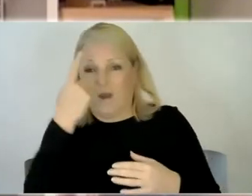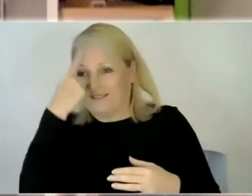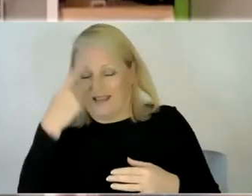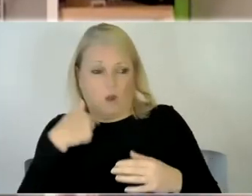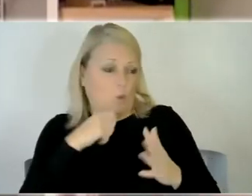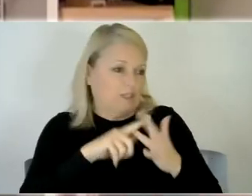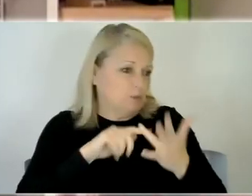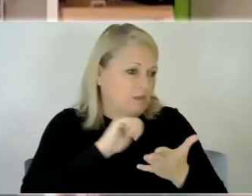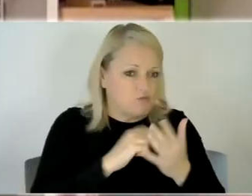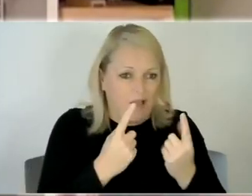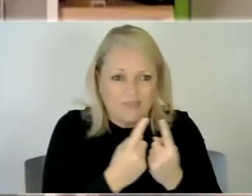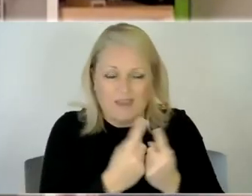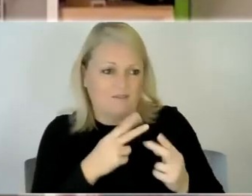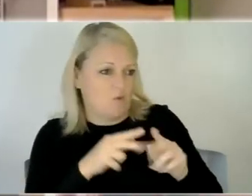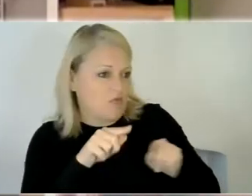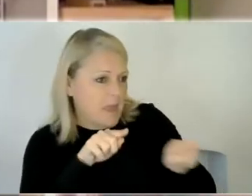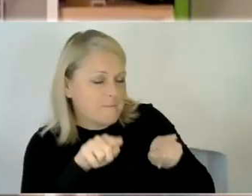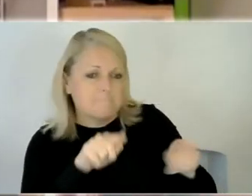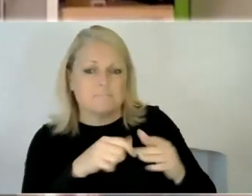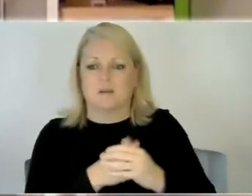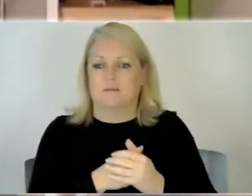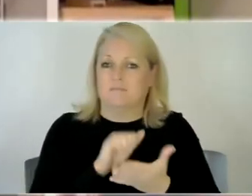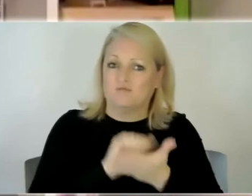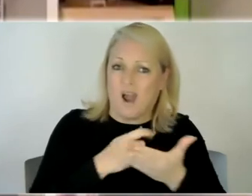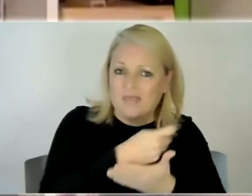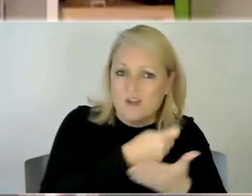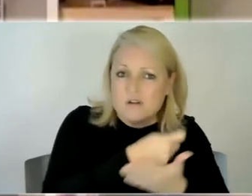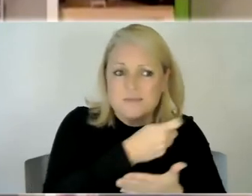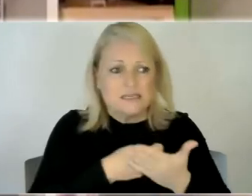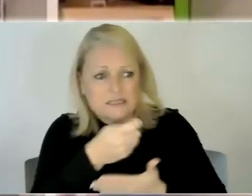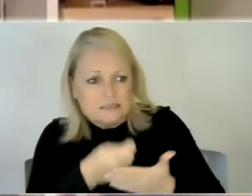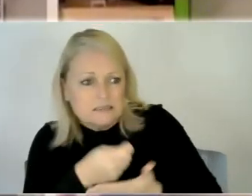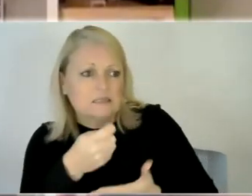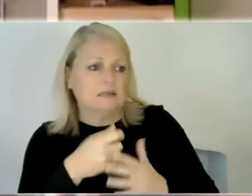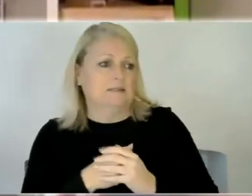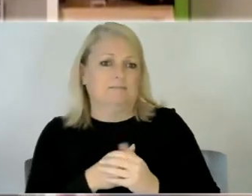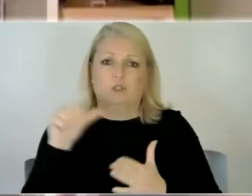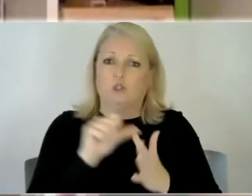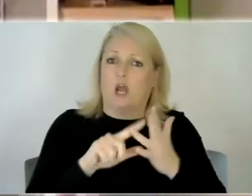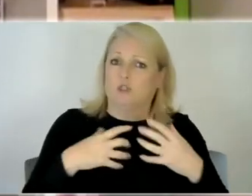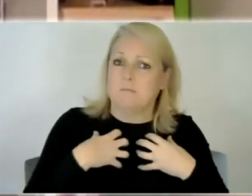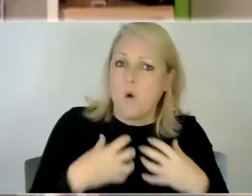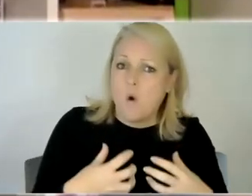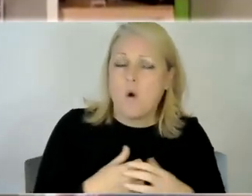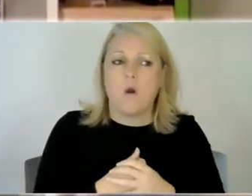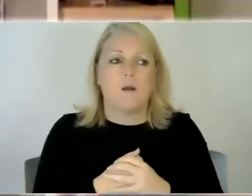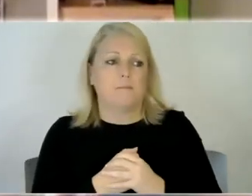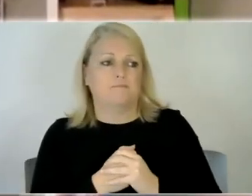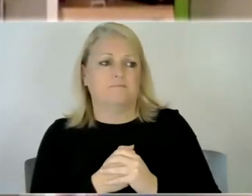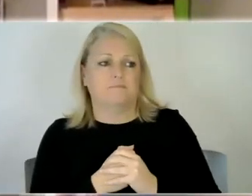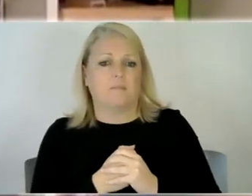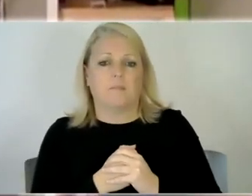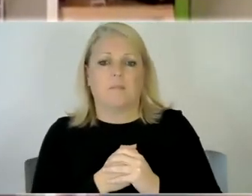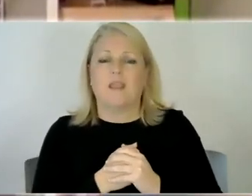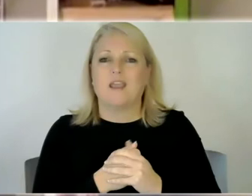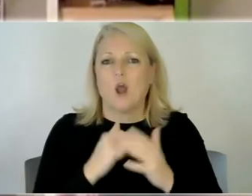are you you know should you be doing more should you uh be trying these supplements